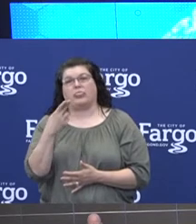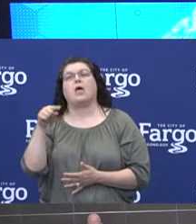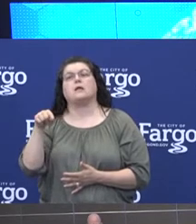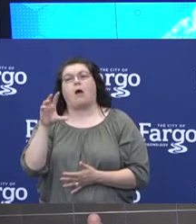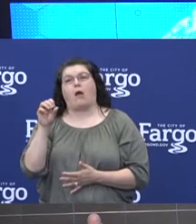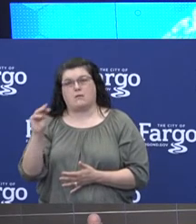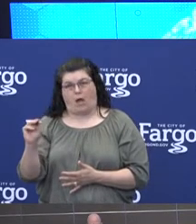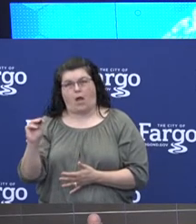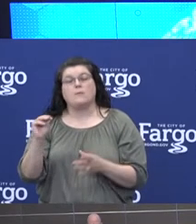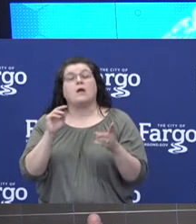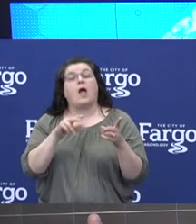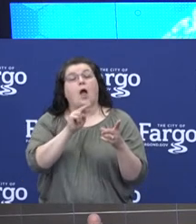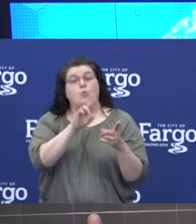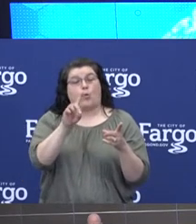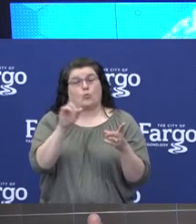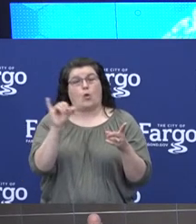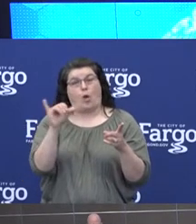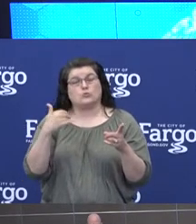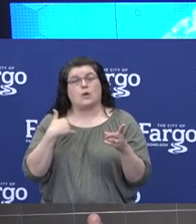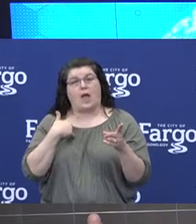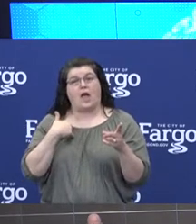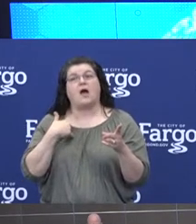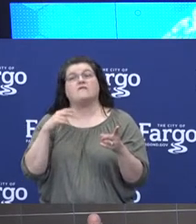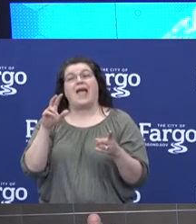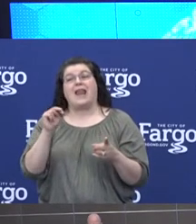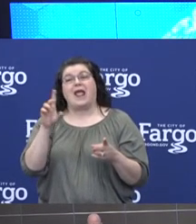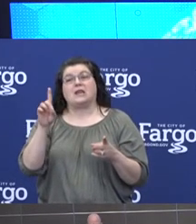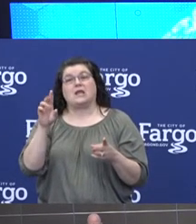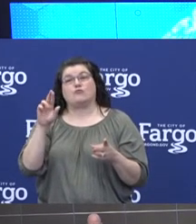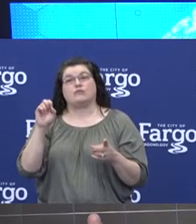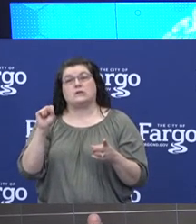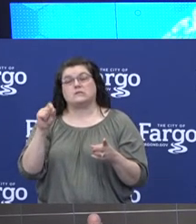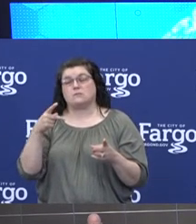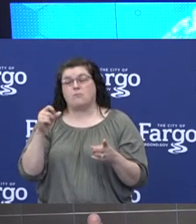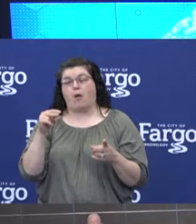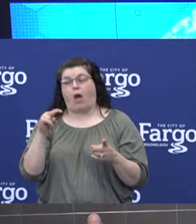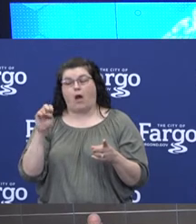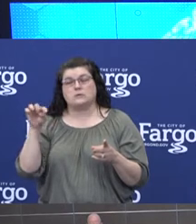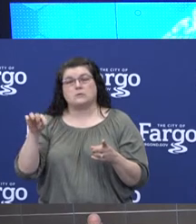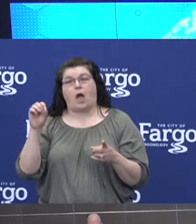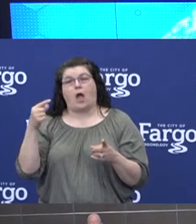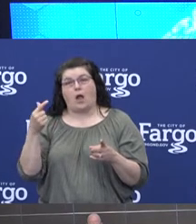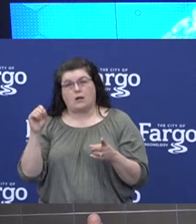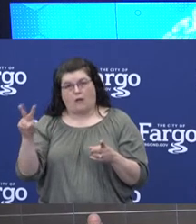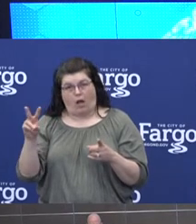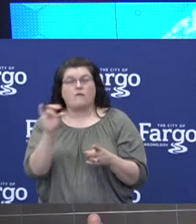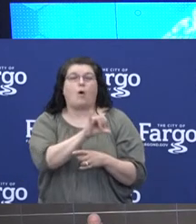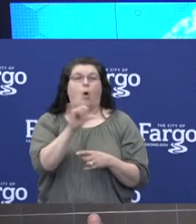the North Dakota Department of Health website, ndresponse.gov, and with our federal partners through the CDC.